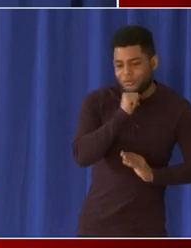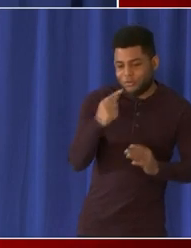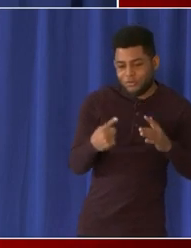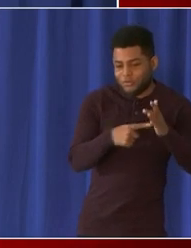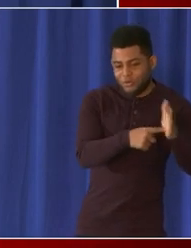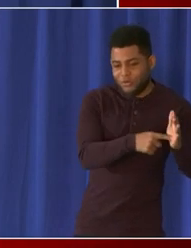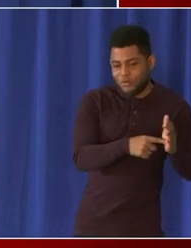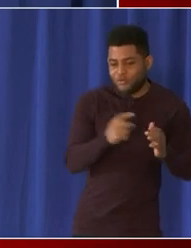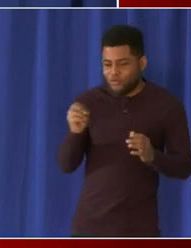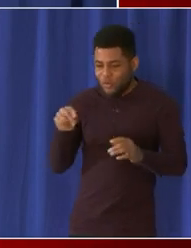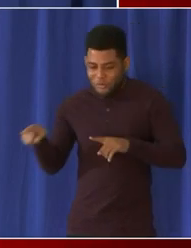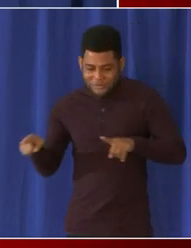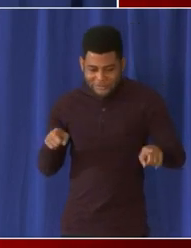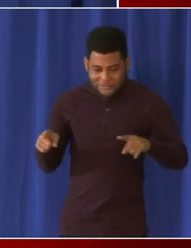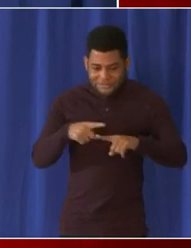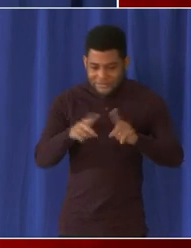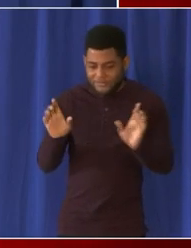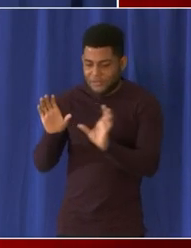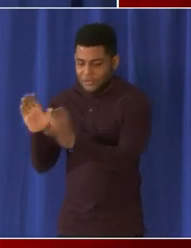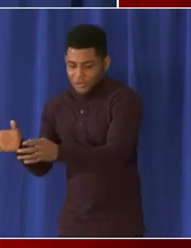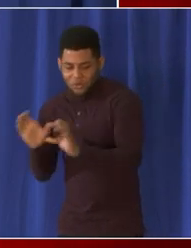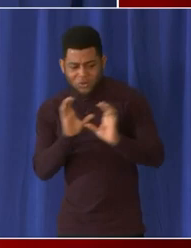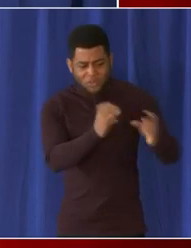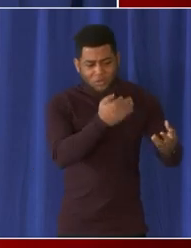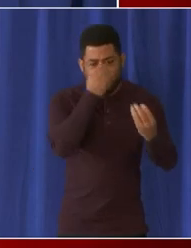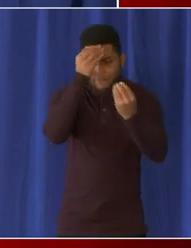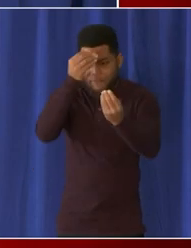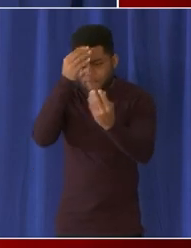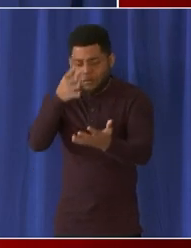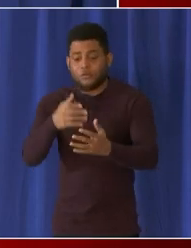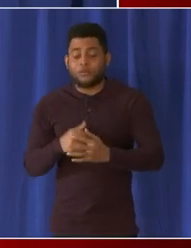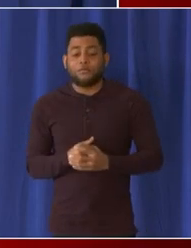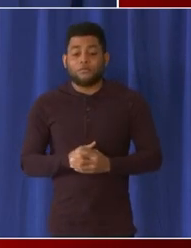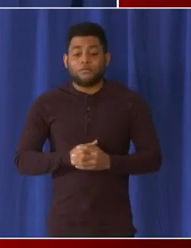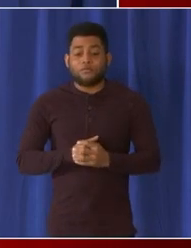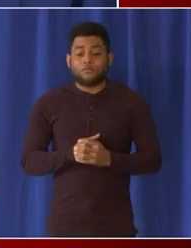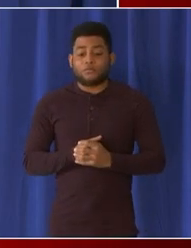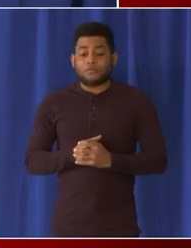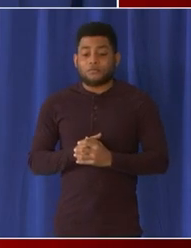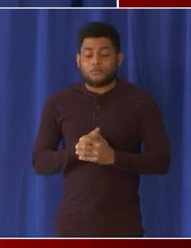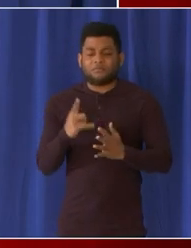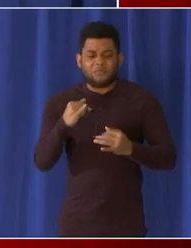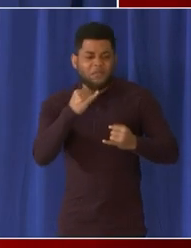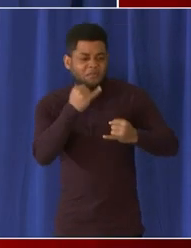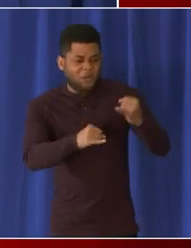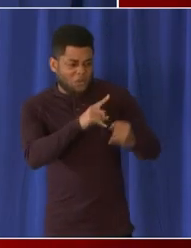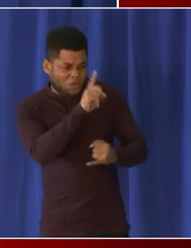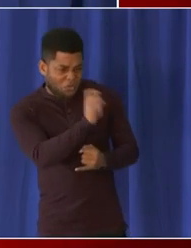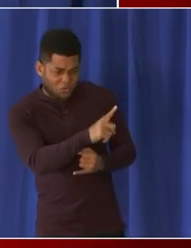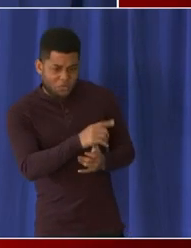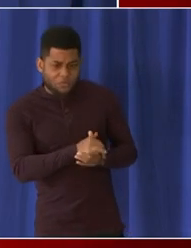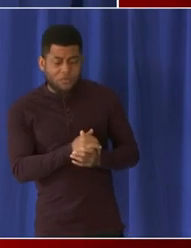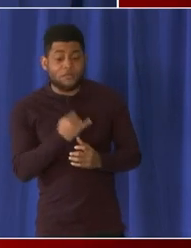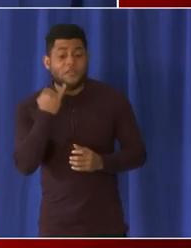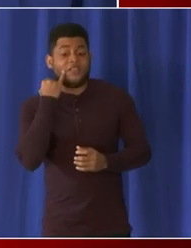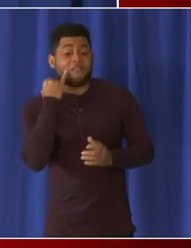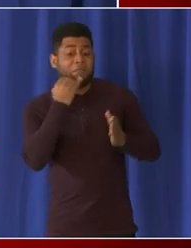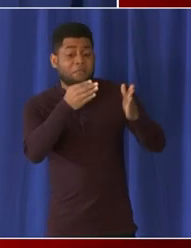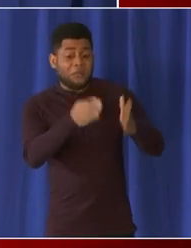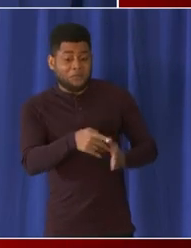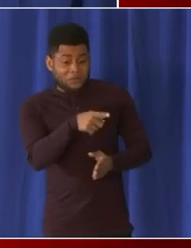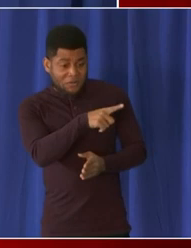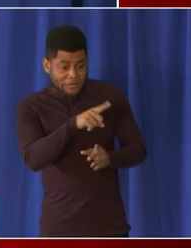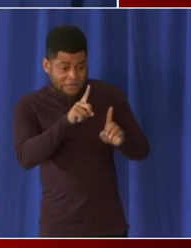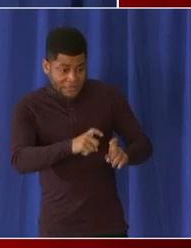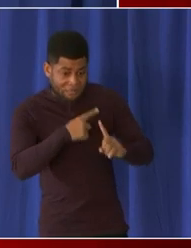are two separate data sets and then one last question for you if a person tests positive on a rapid